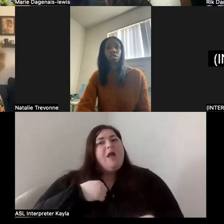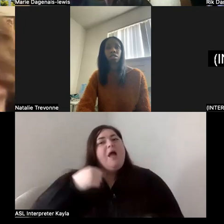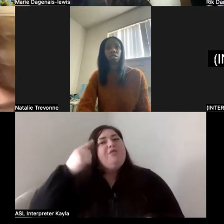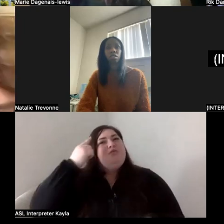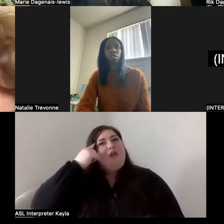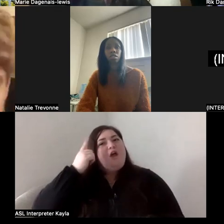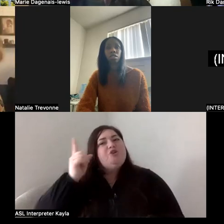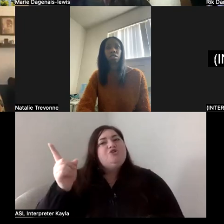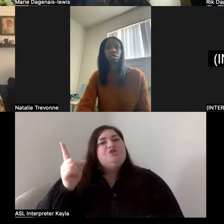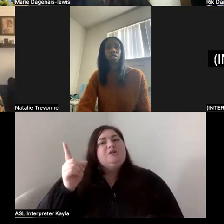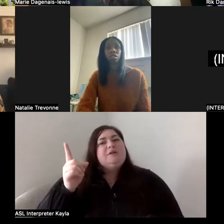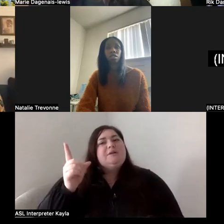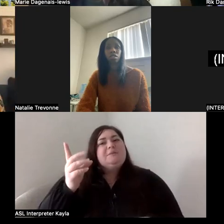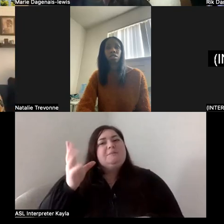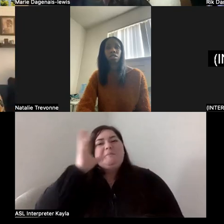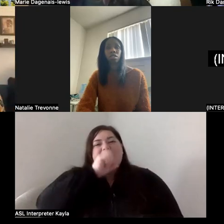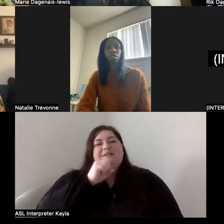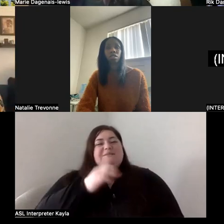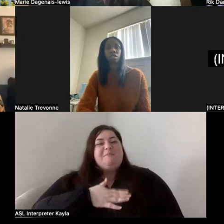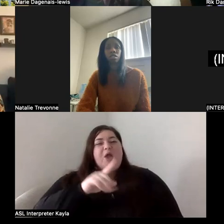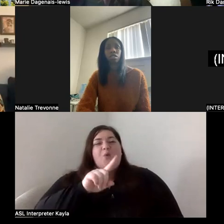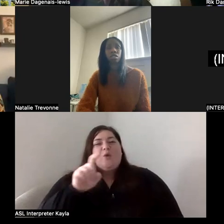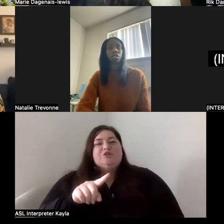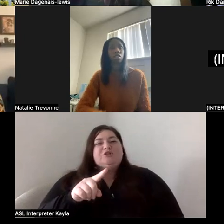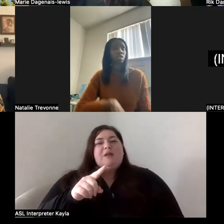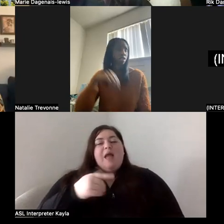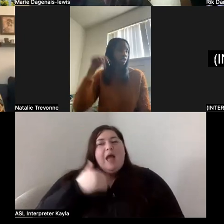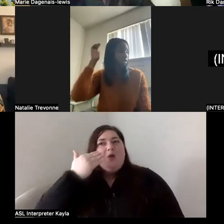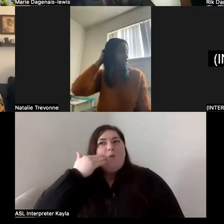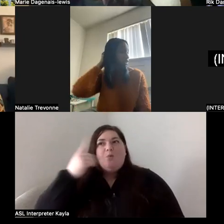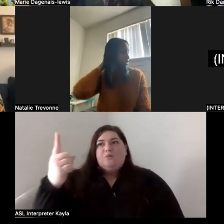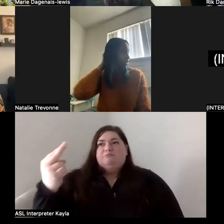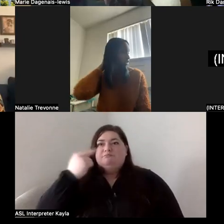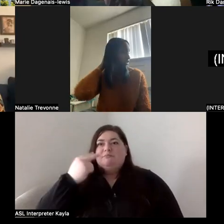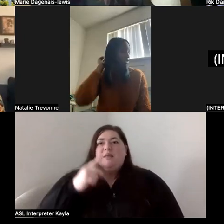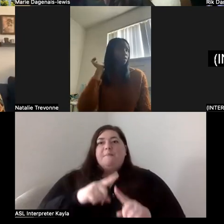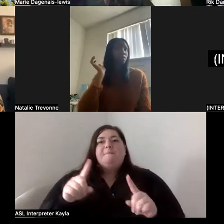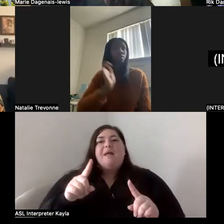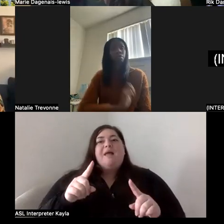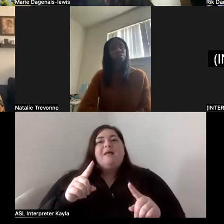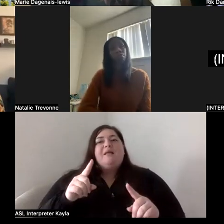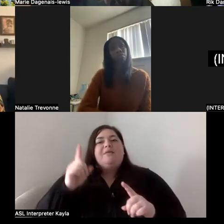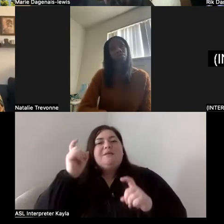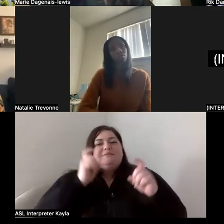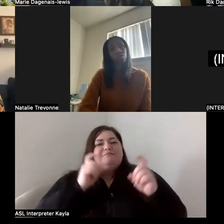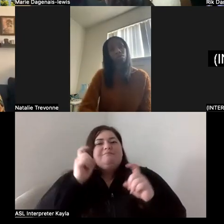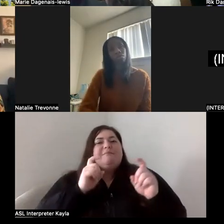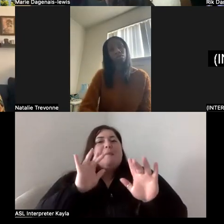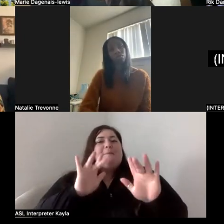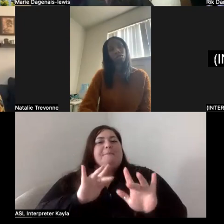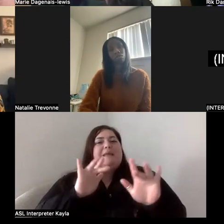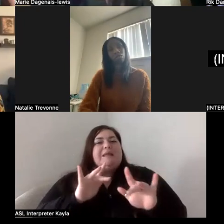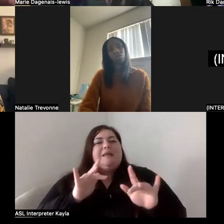missed the nuance of the question because it wasn't the fact that they were looking, it was the, the anxiety and the pity and the,